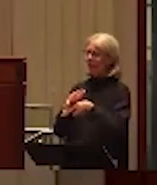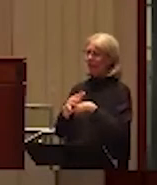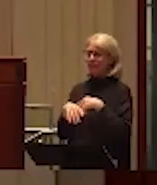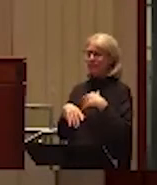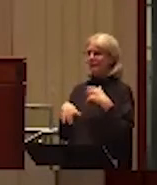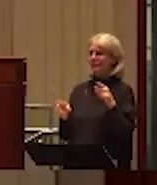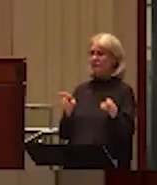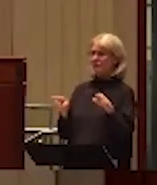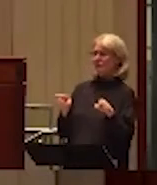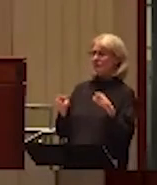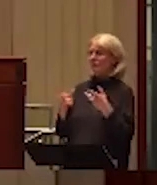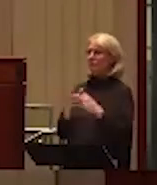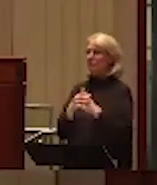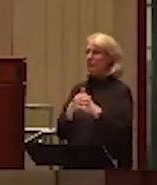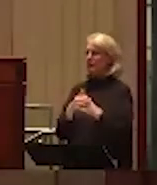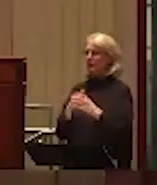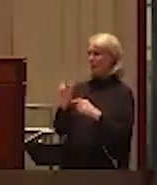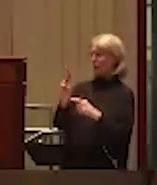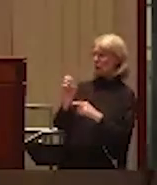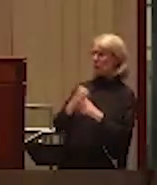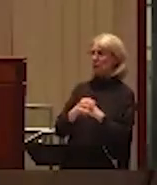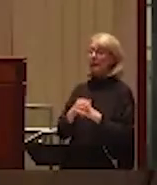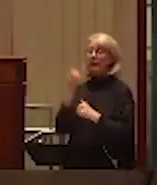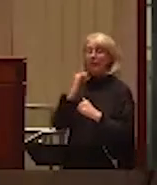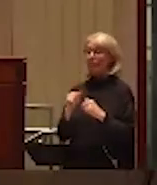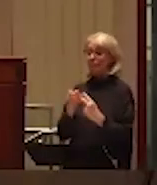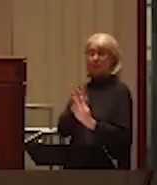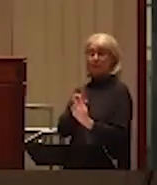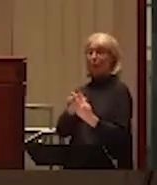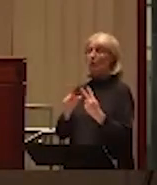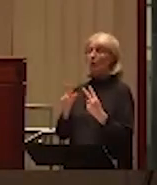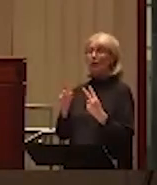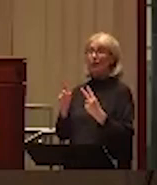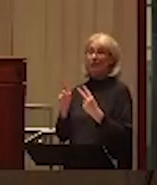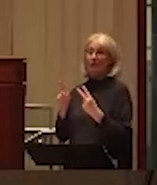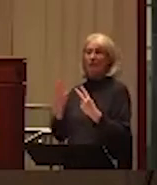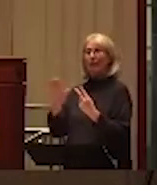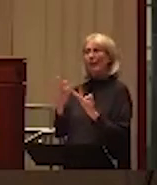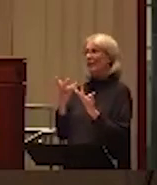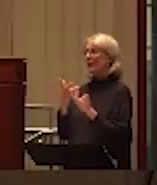sociostructurally marginalized than the other, is it still termed mutual abuse?